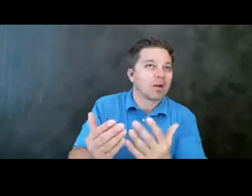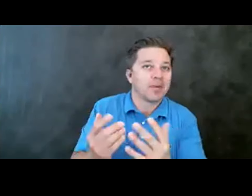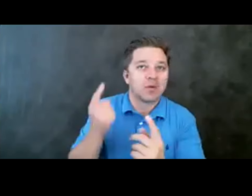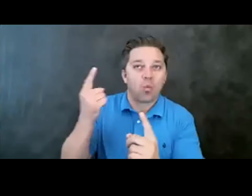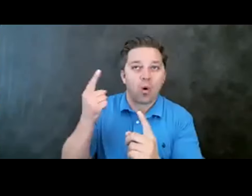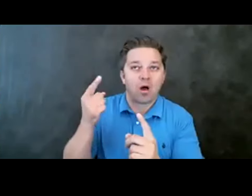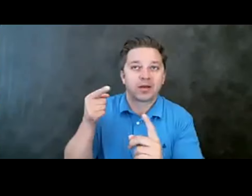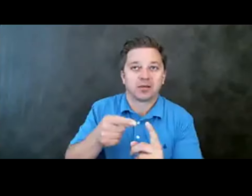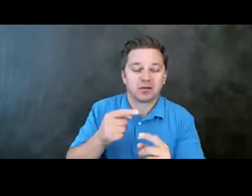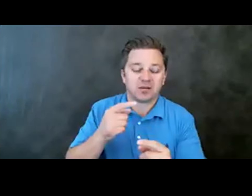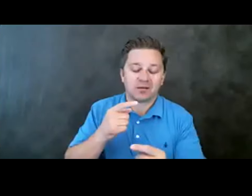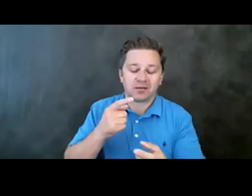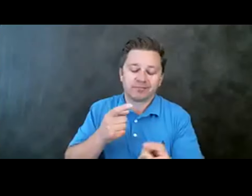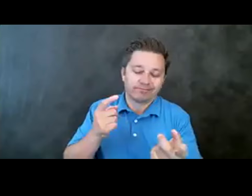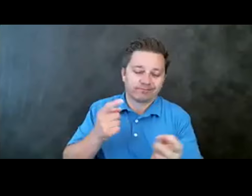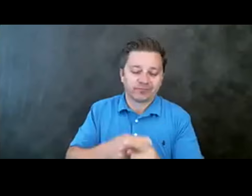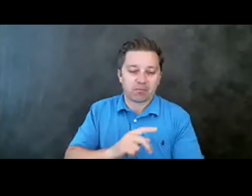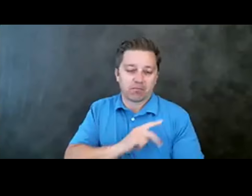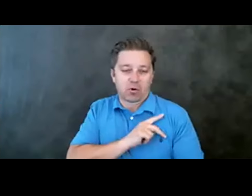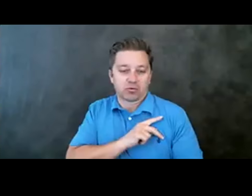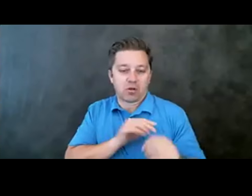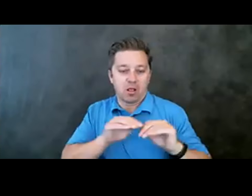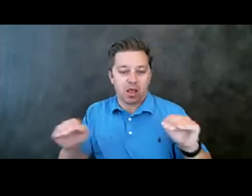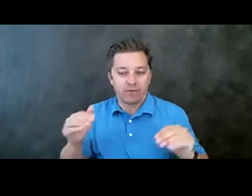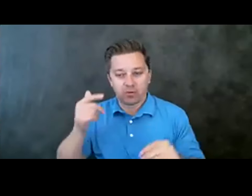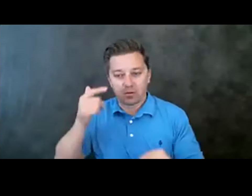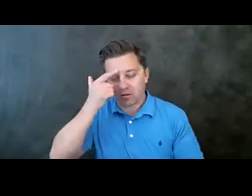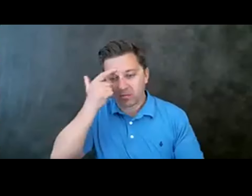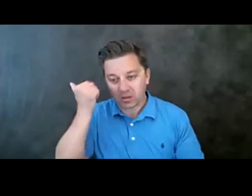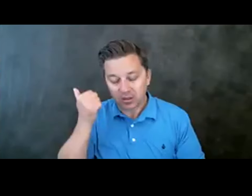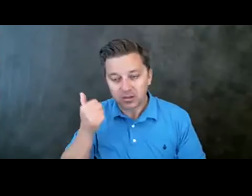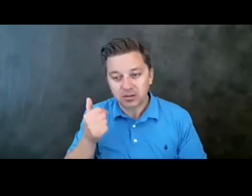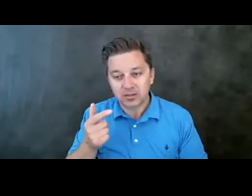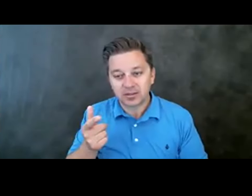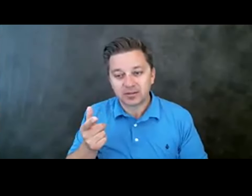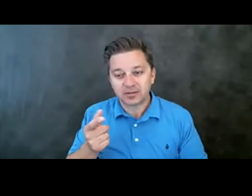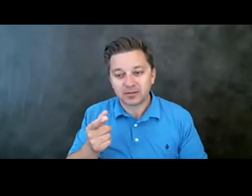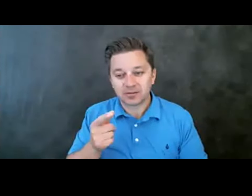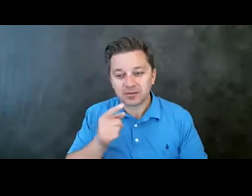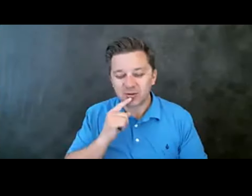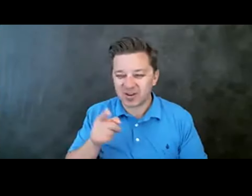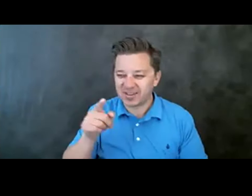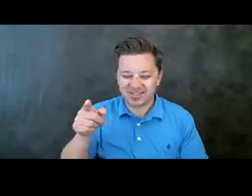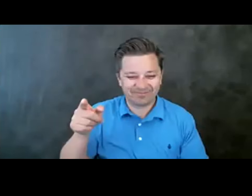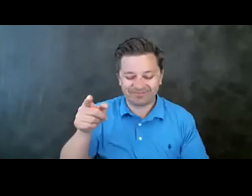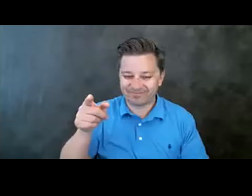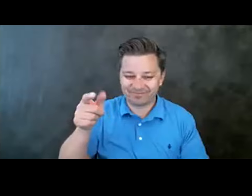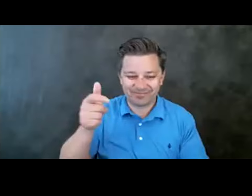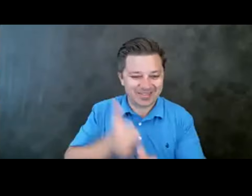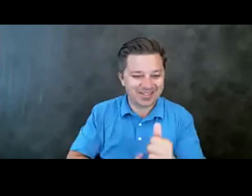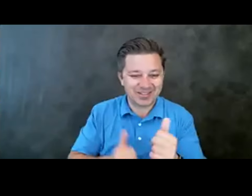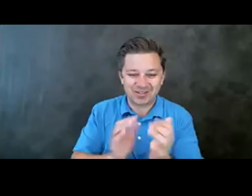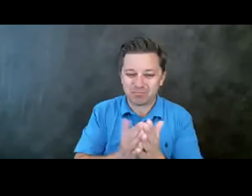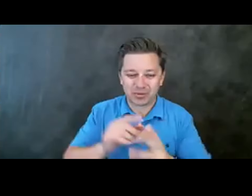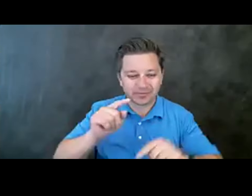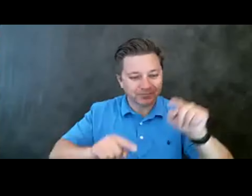personal level, um, because they, you know, can, uh, can vary so much. Um, so I, I, I'm going